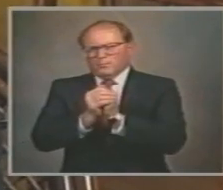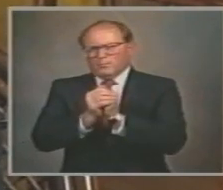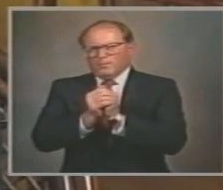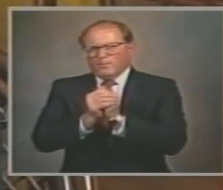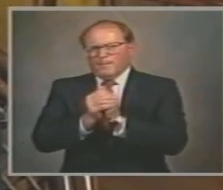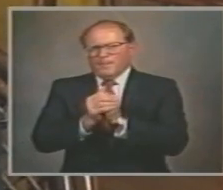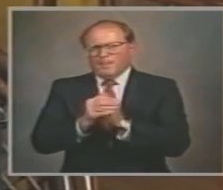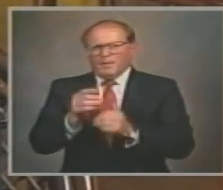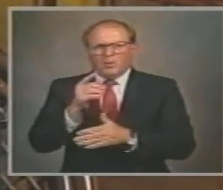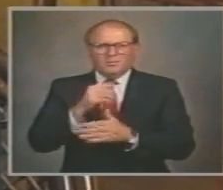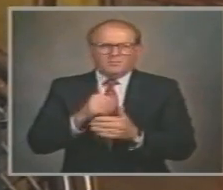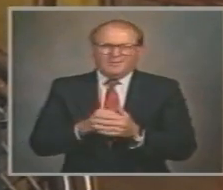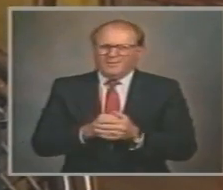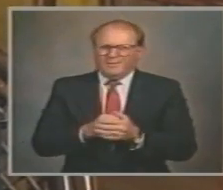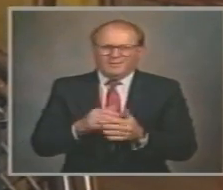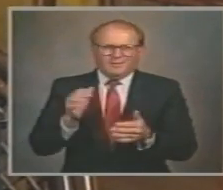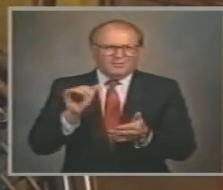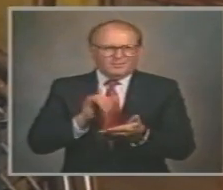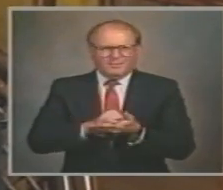What an absurdity!